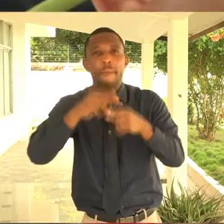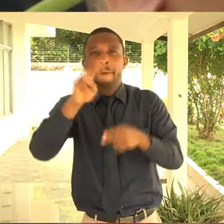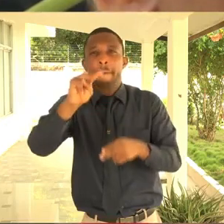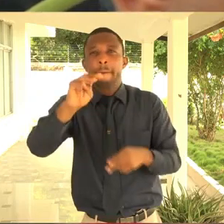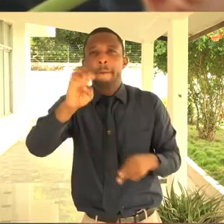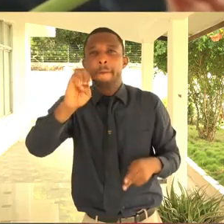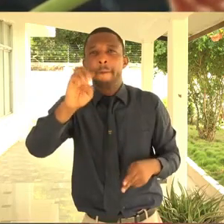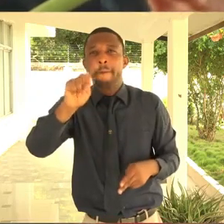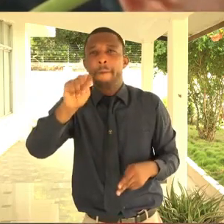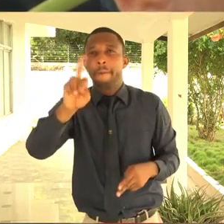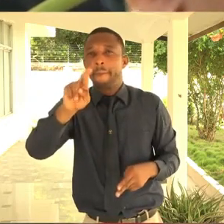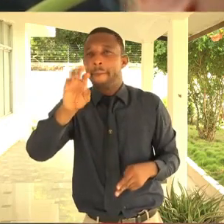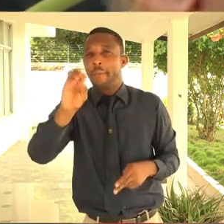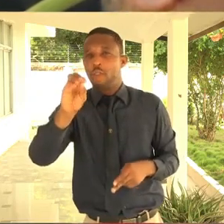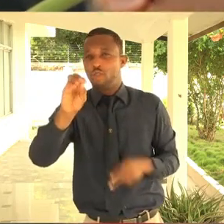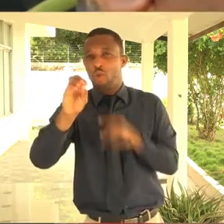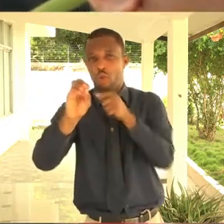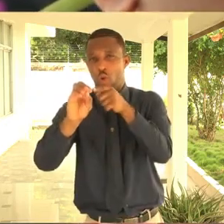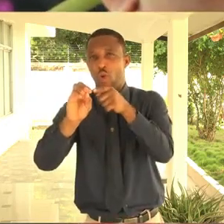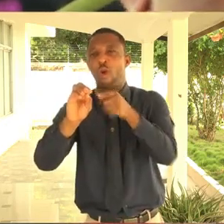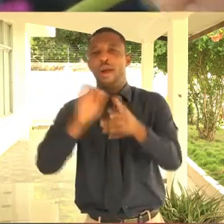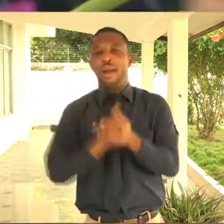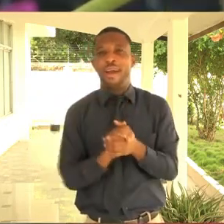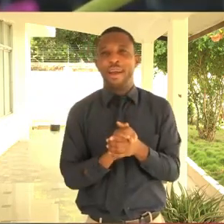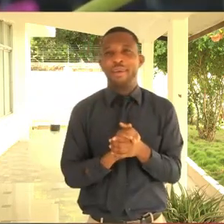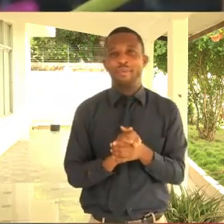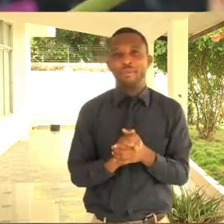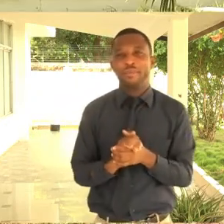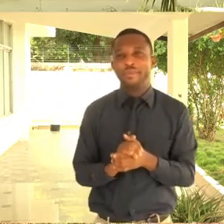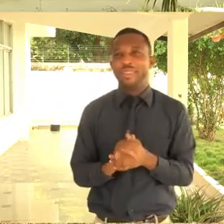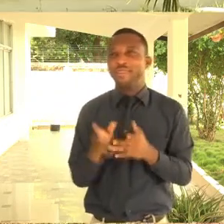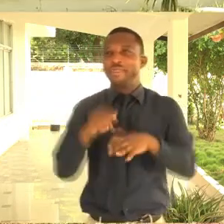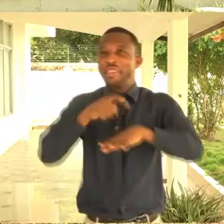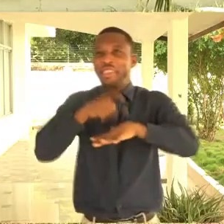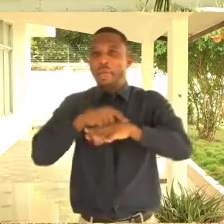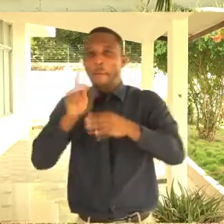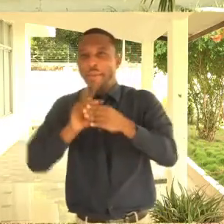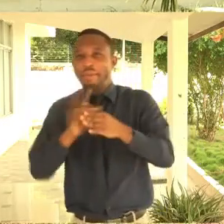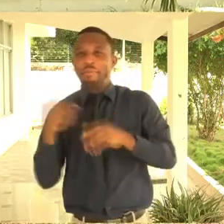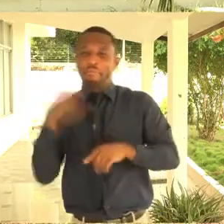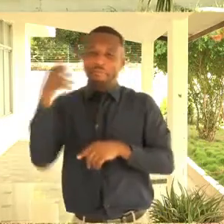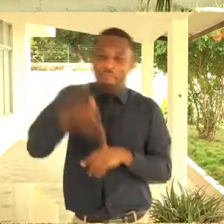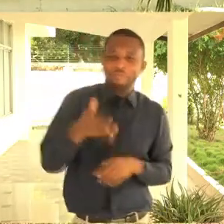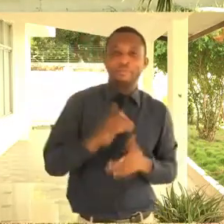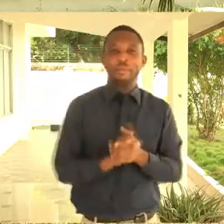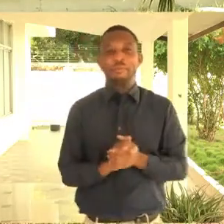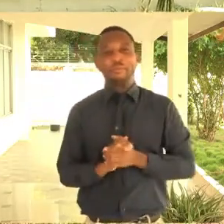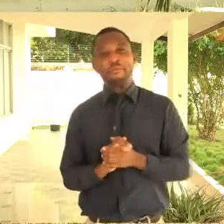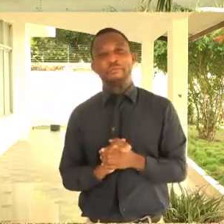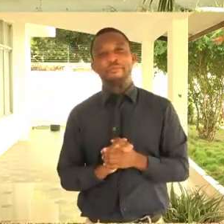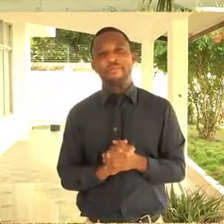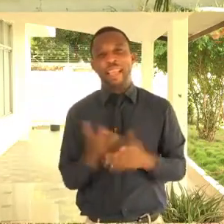And I did the introduction. After days of practice, days of rehearsals, I did that.